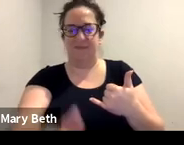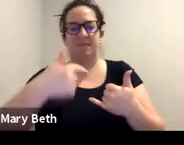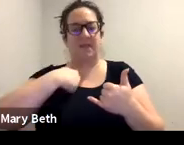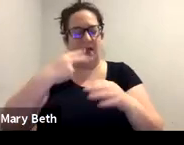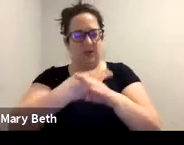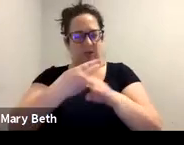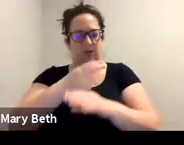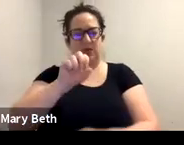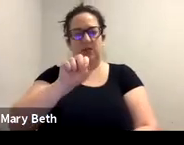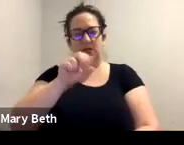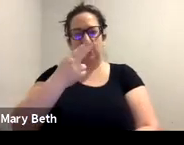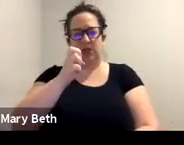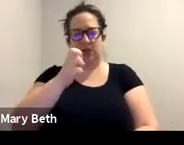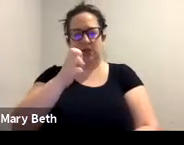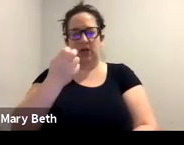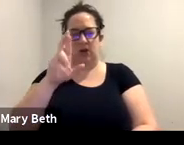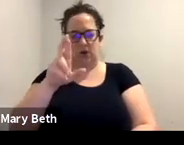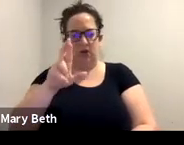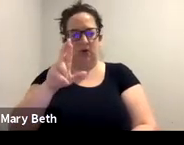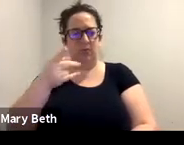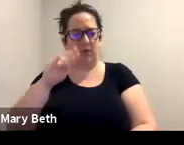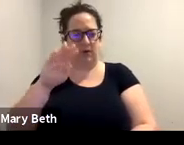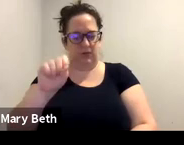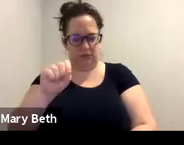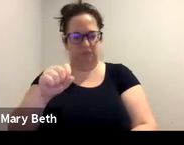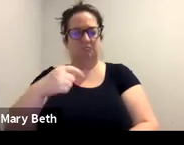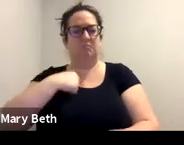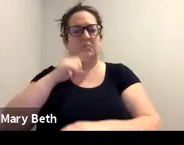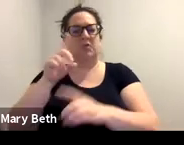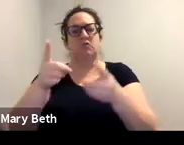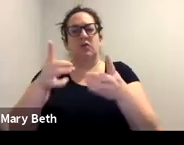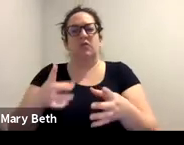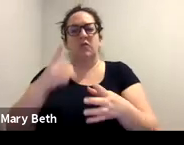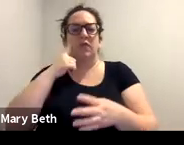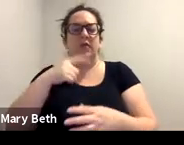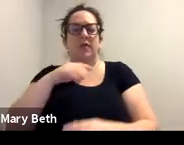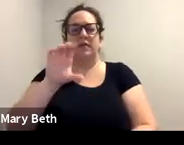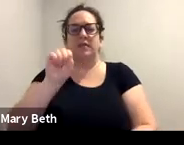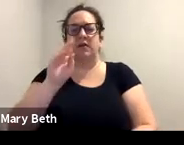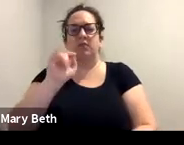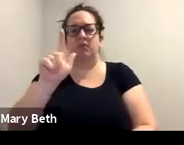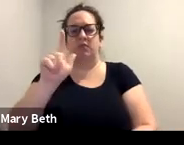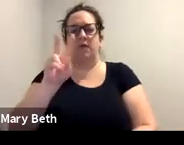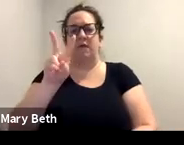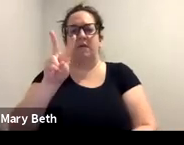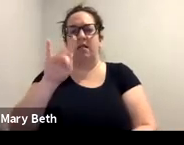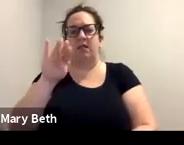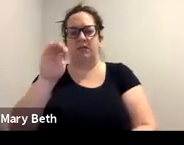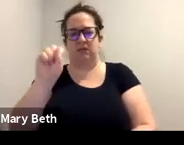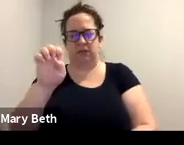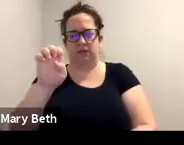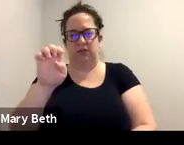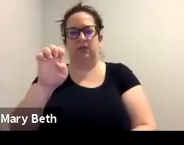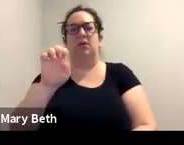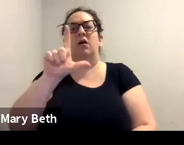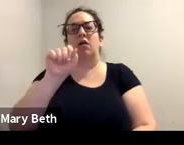I am the director of the Sexual Violence Law Center. We are a